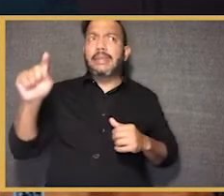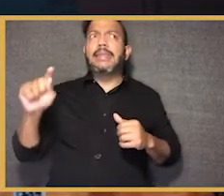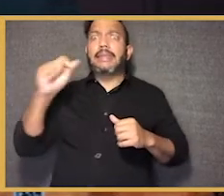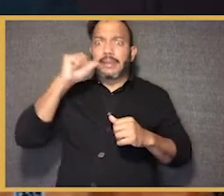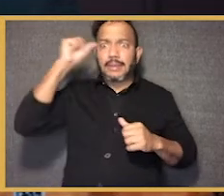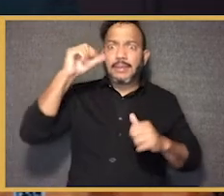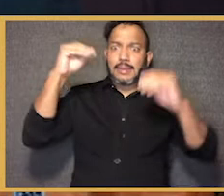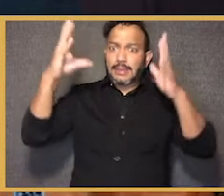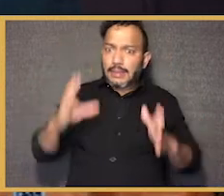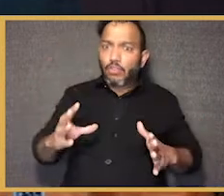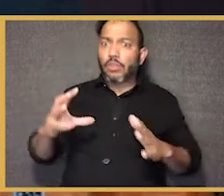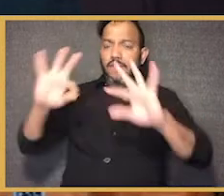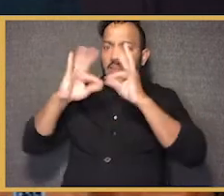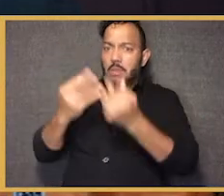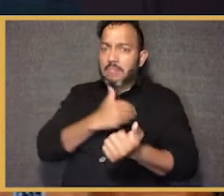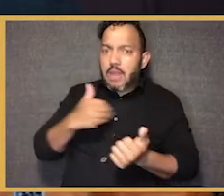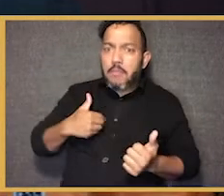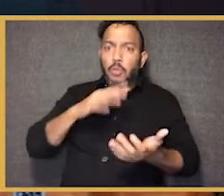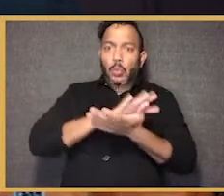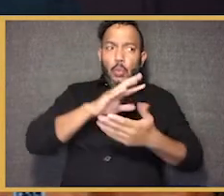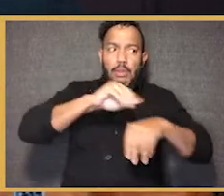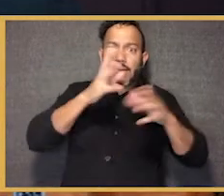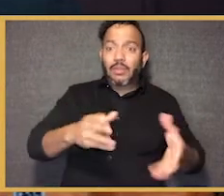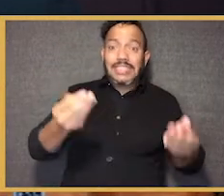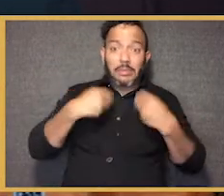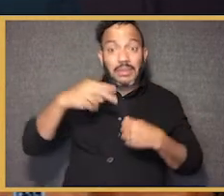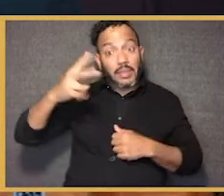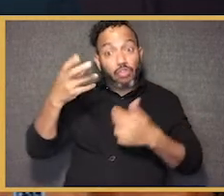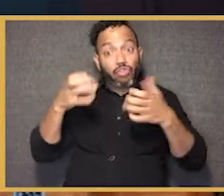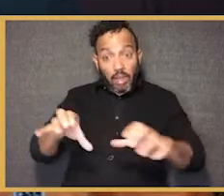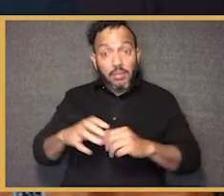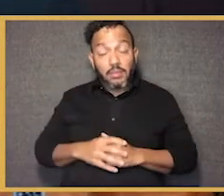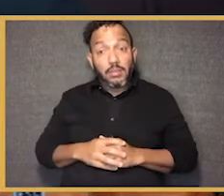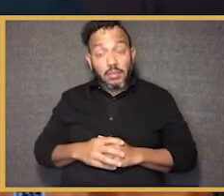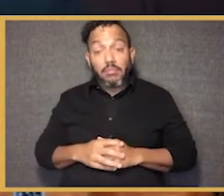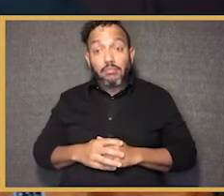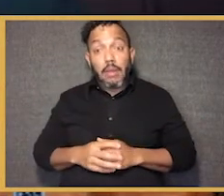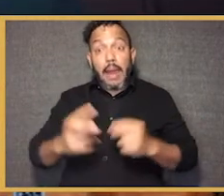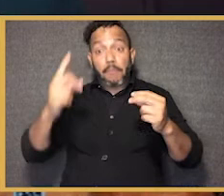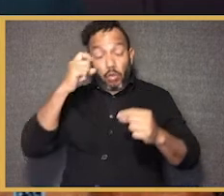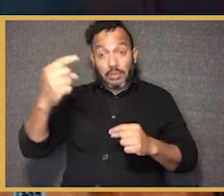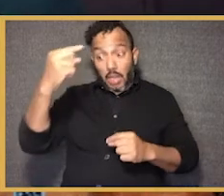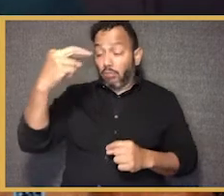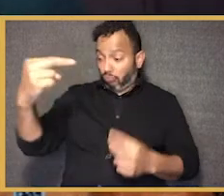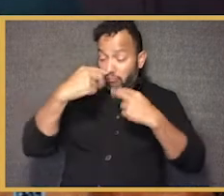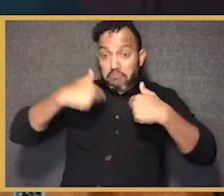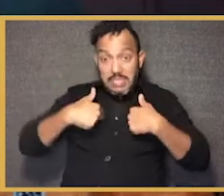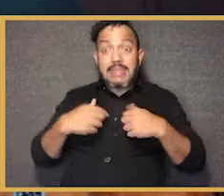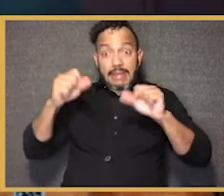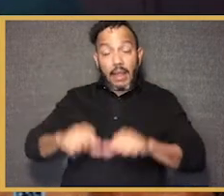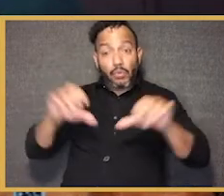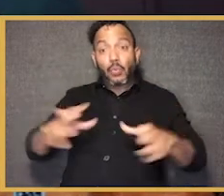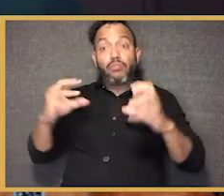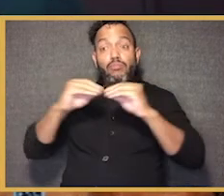gave me a second chance. Right. That there were teachers and a school counselor and family members who saw